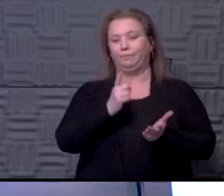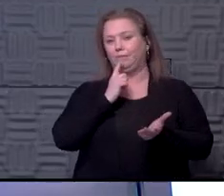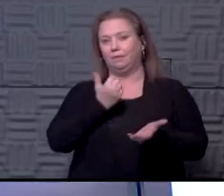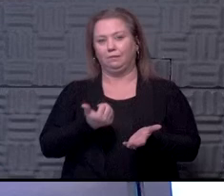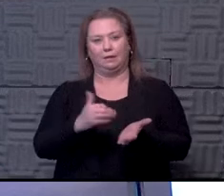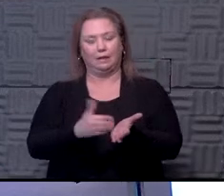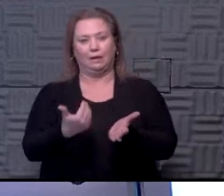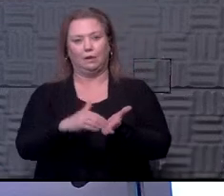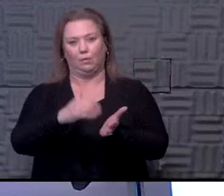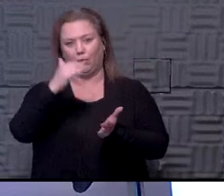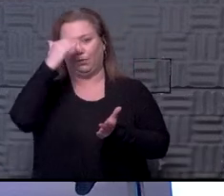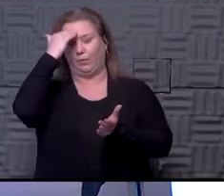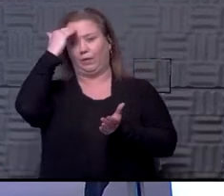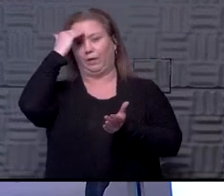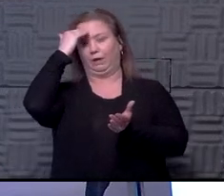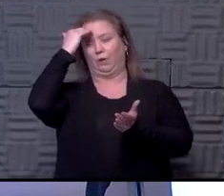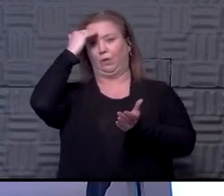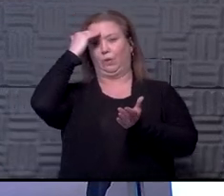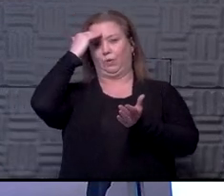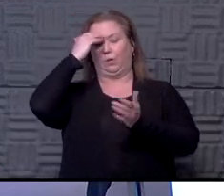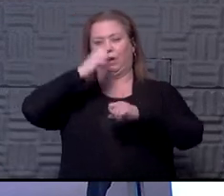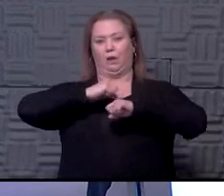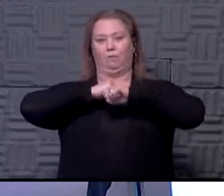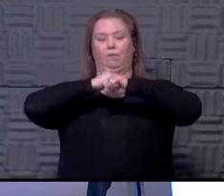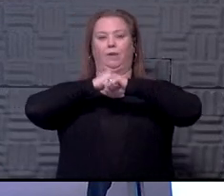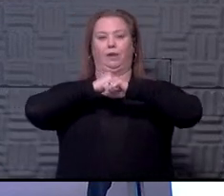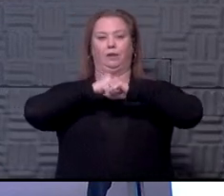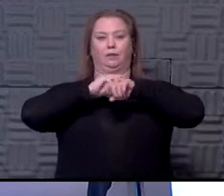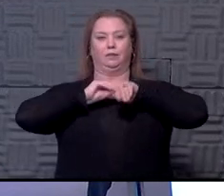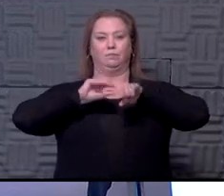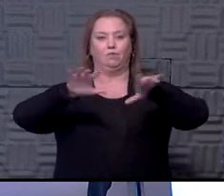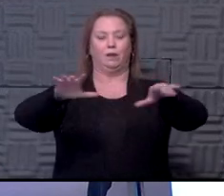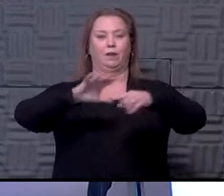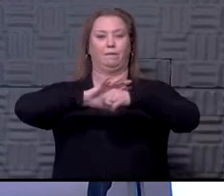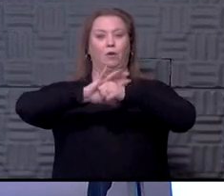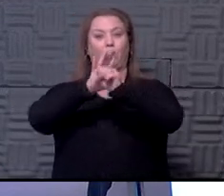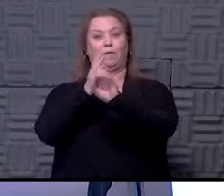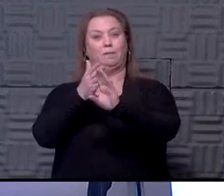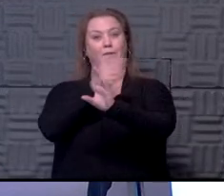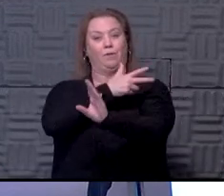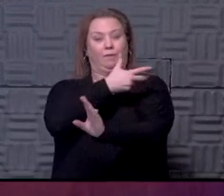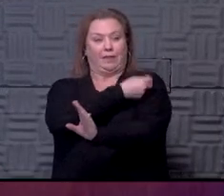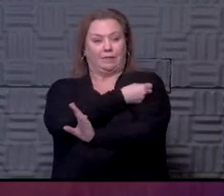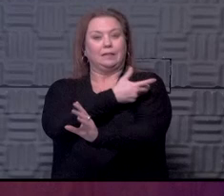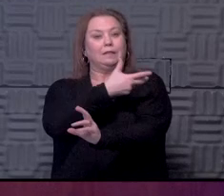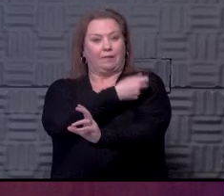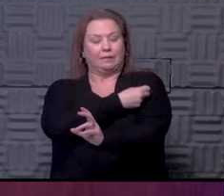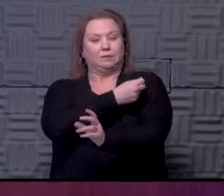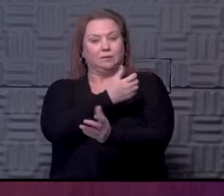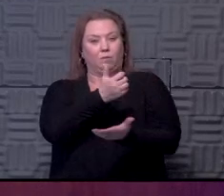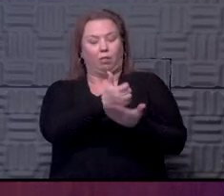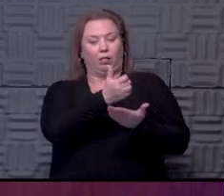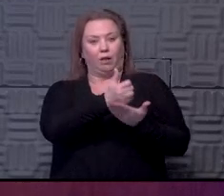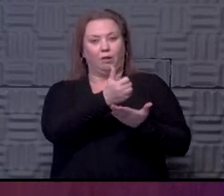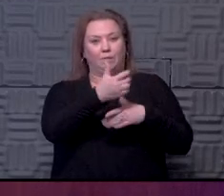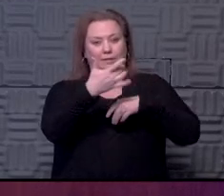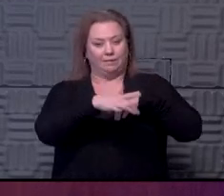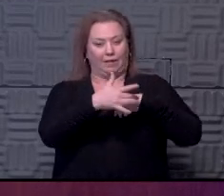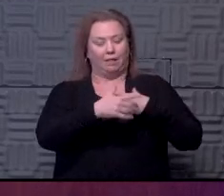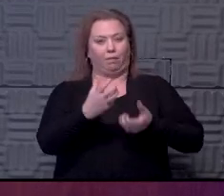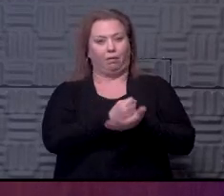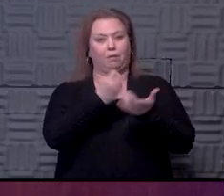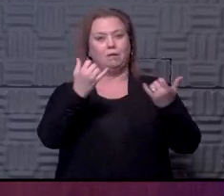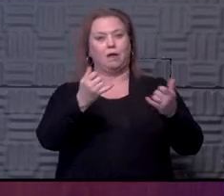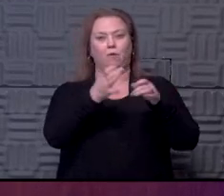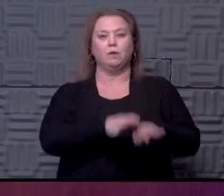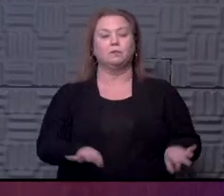over again, we knew how to prevent transmission of COVID before vaccine. Vaccine is a tool that we have available to us and